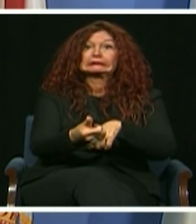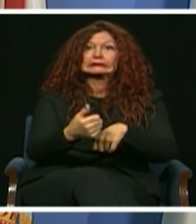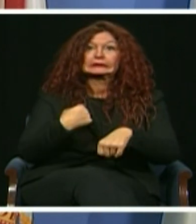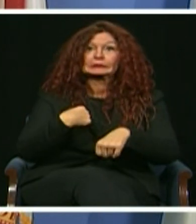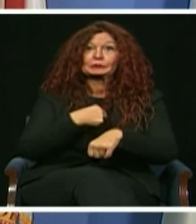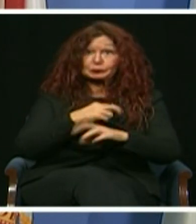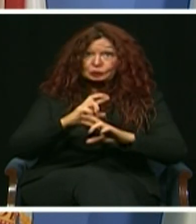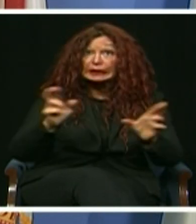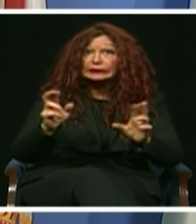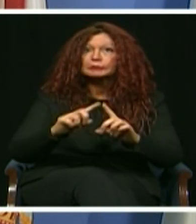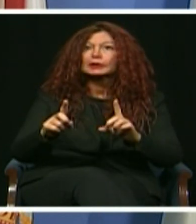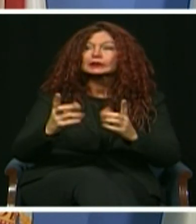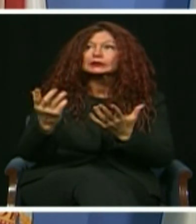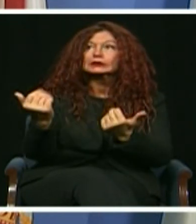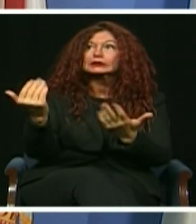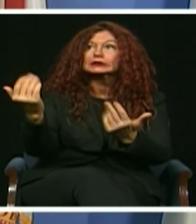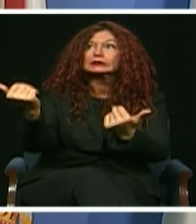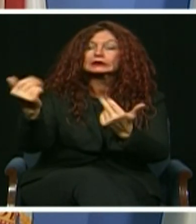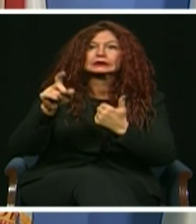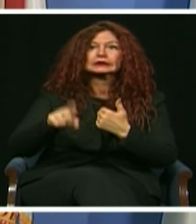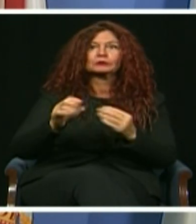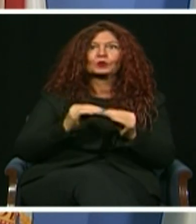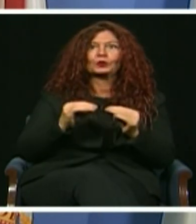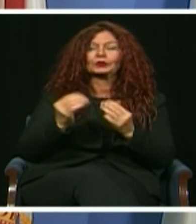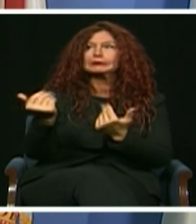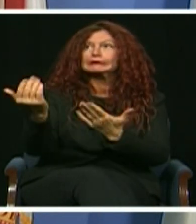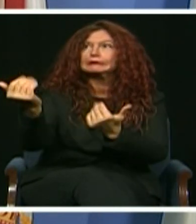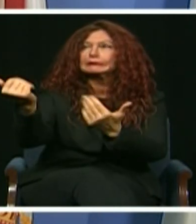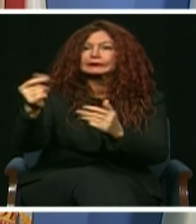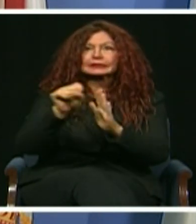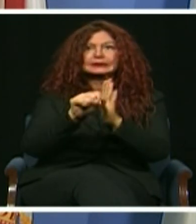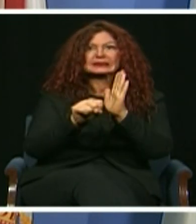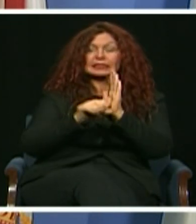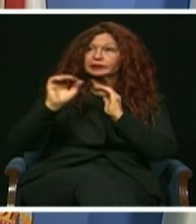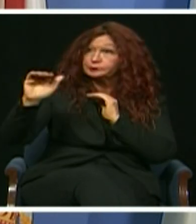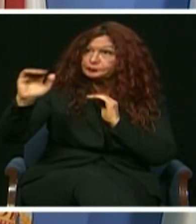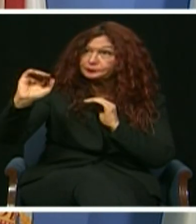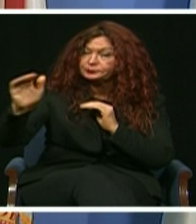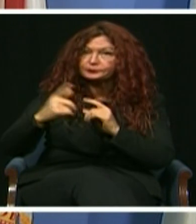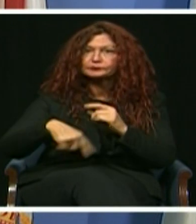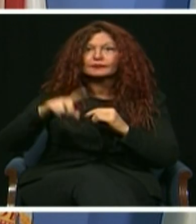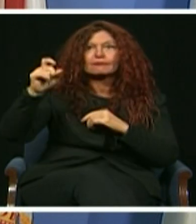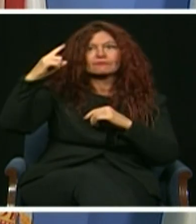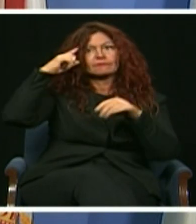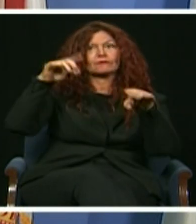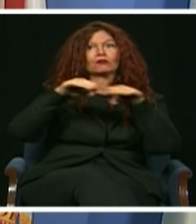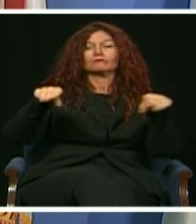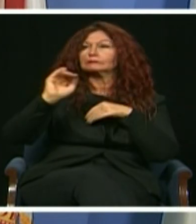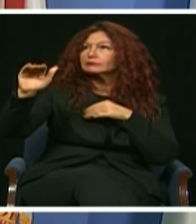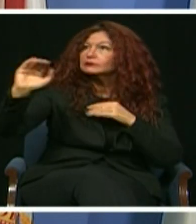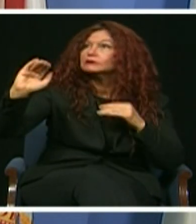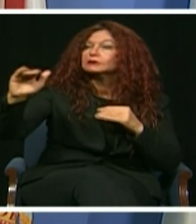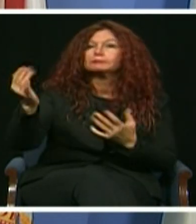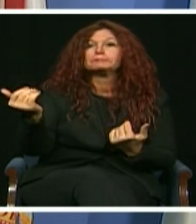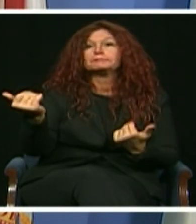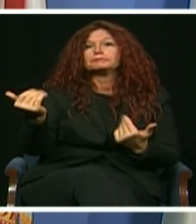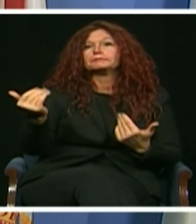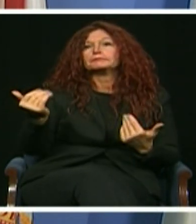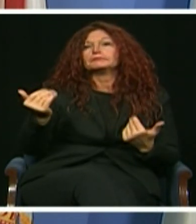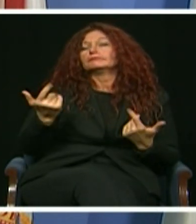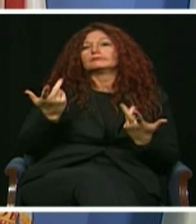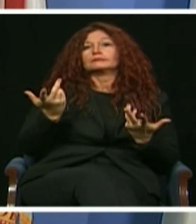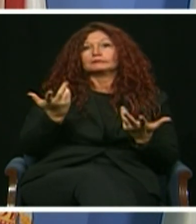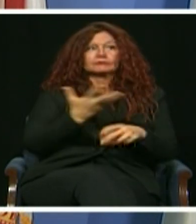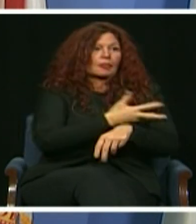We continue to demand more vaccines from our state and federal government to get us the supply our people desperately need. We